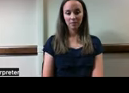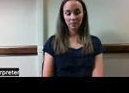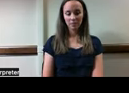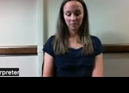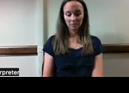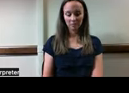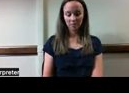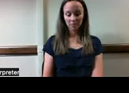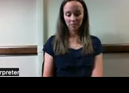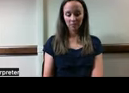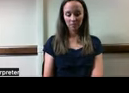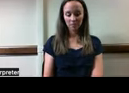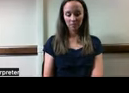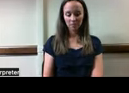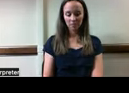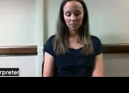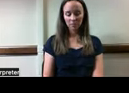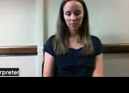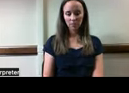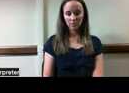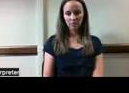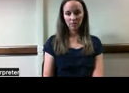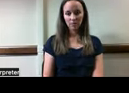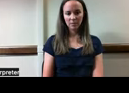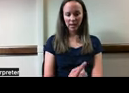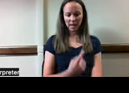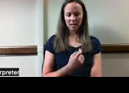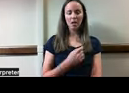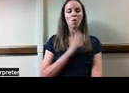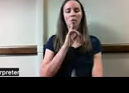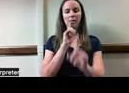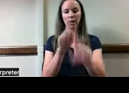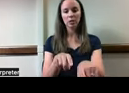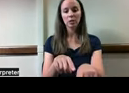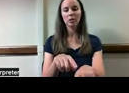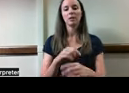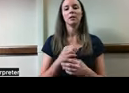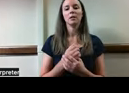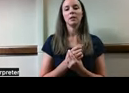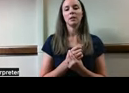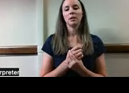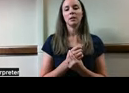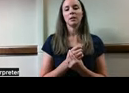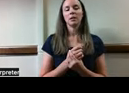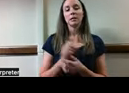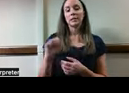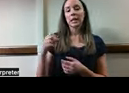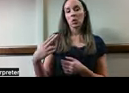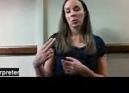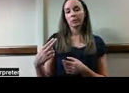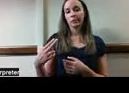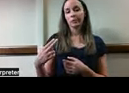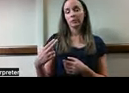I'm going to answer this question myself, I guess. It seems in this situation the stakeholders are you,